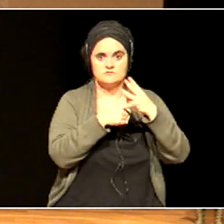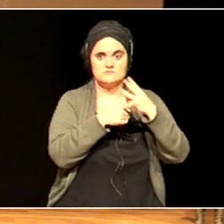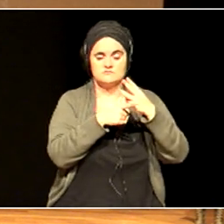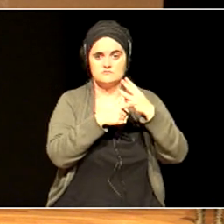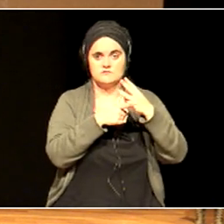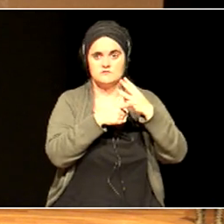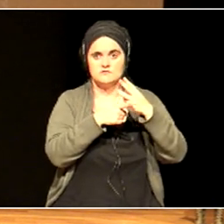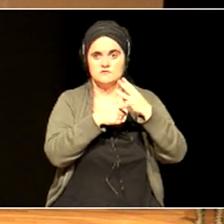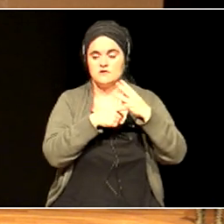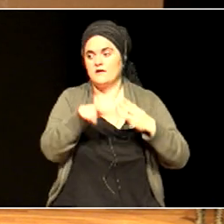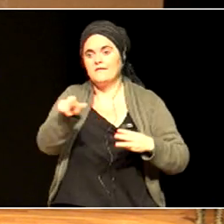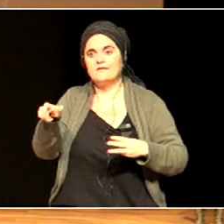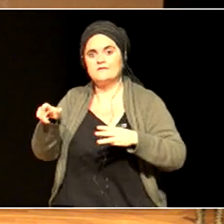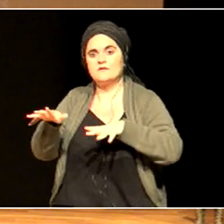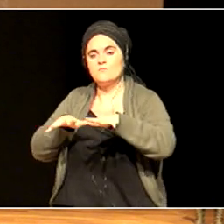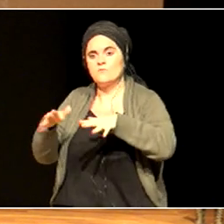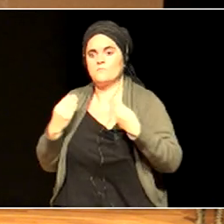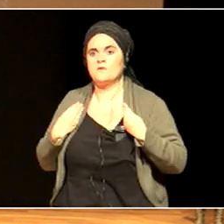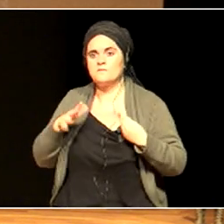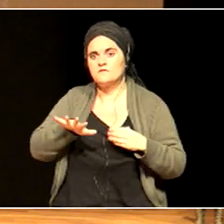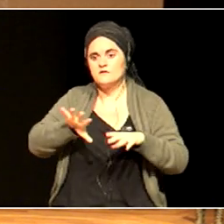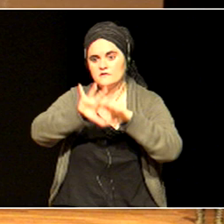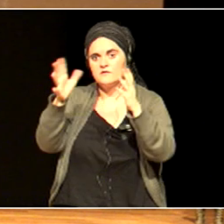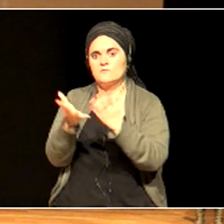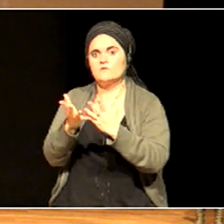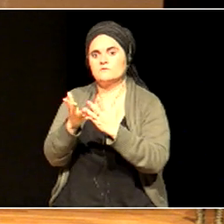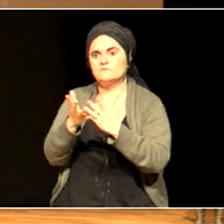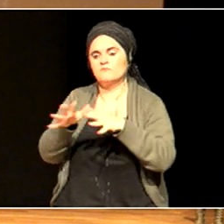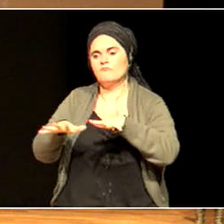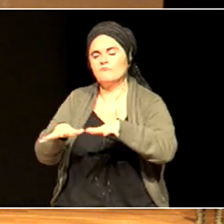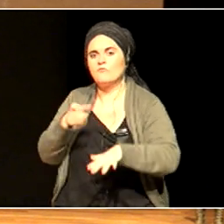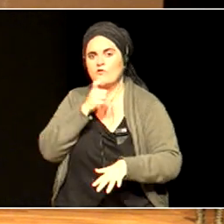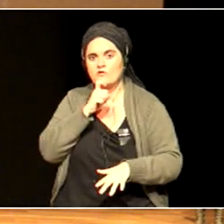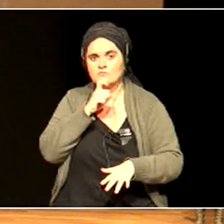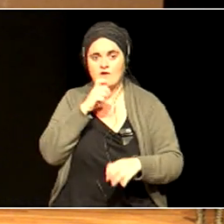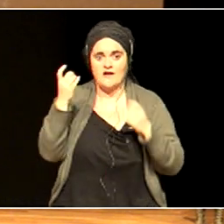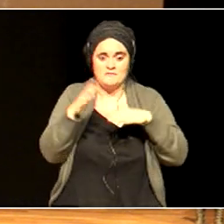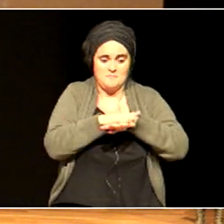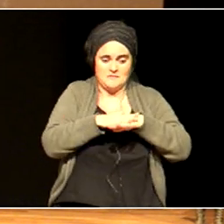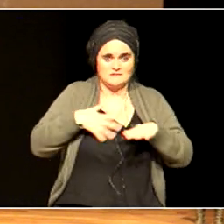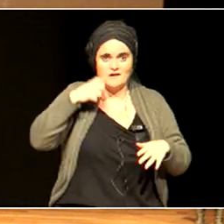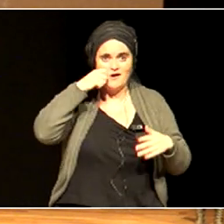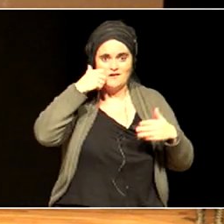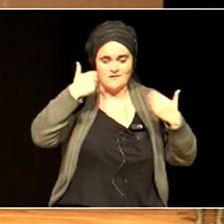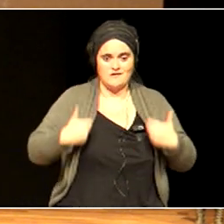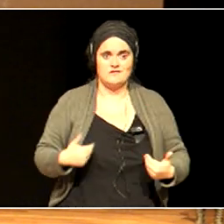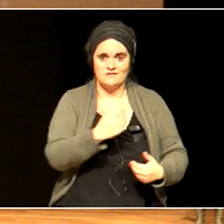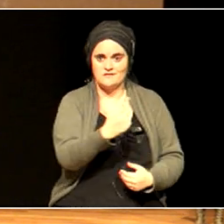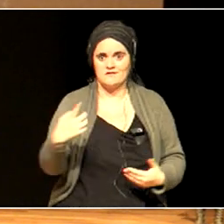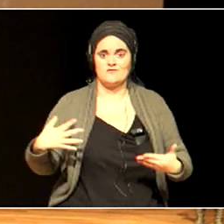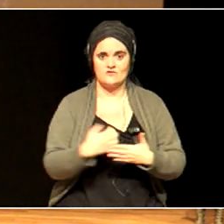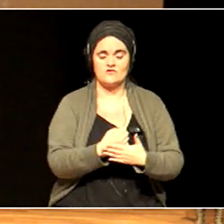It's a basic human activity and should be a basic human right.